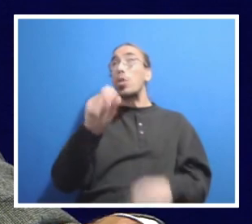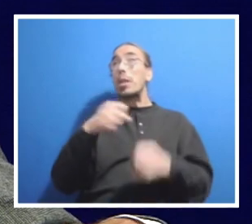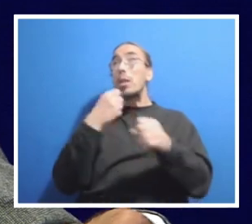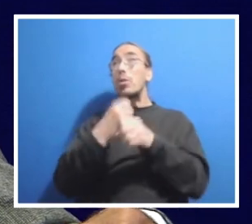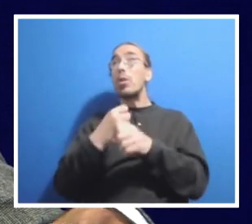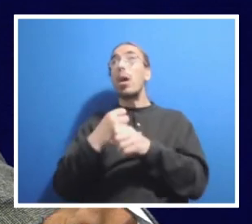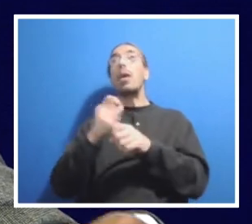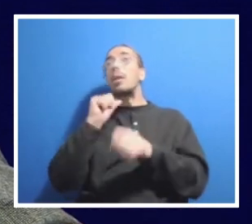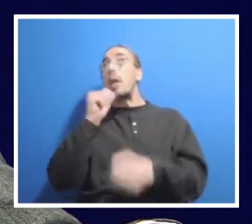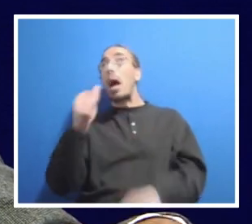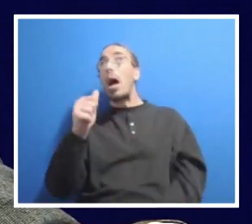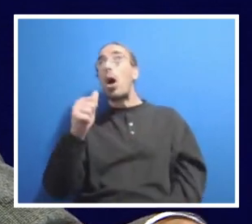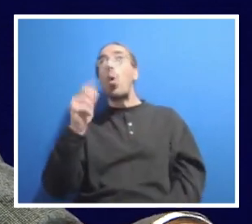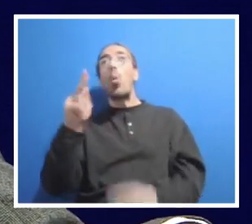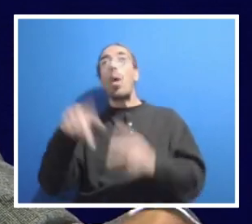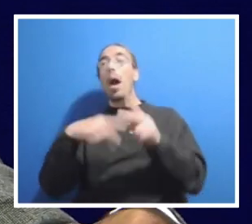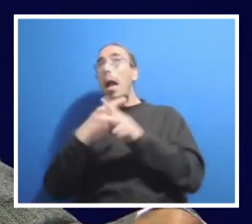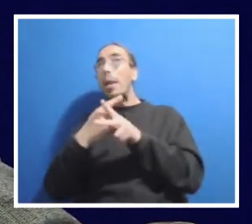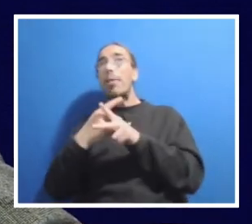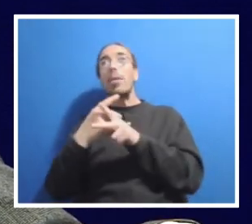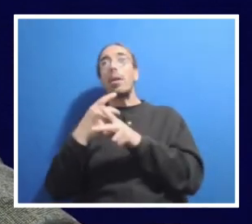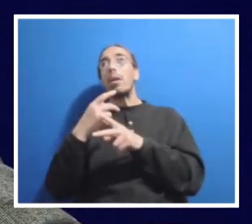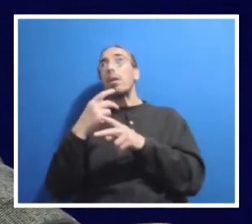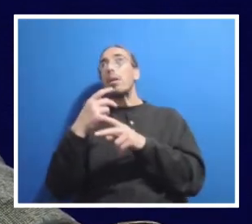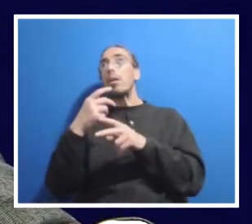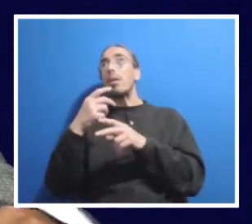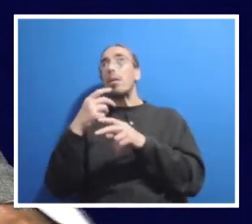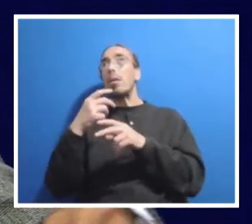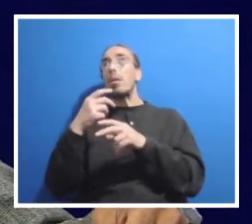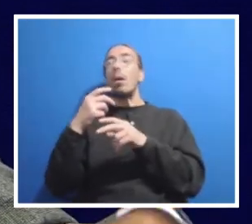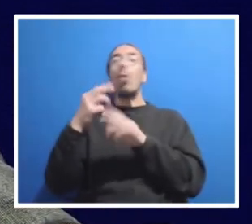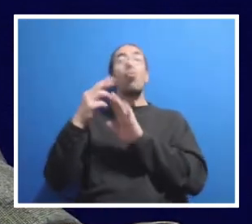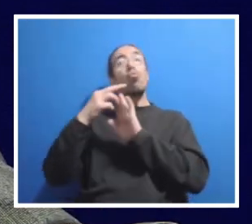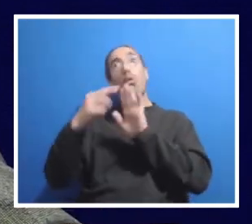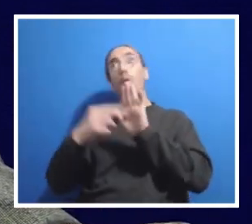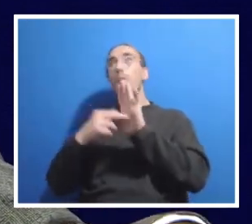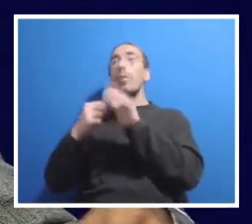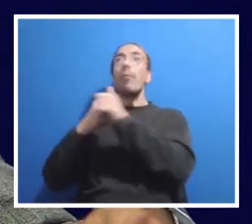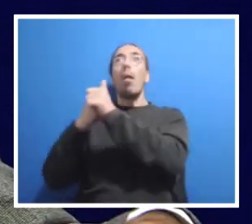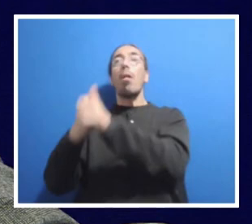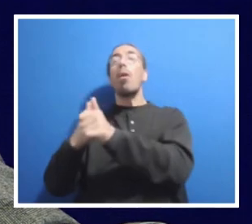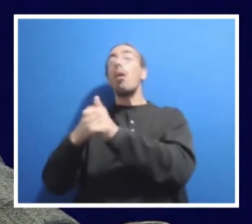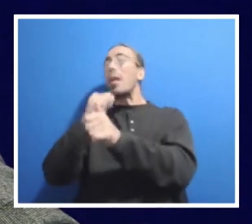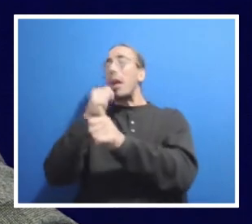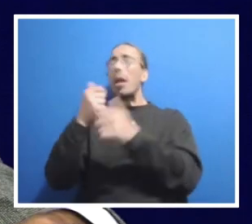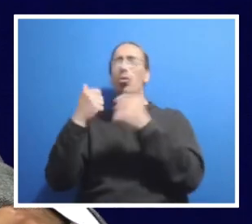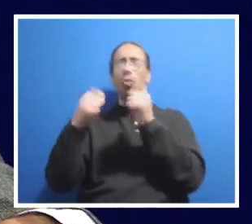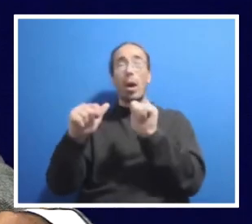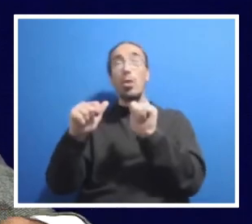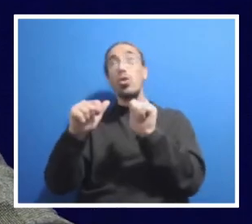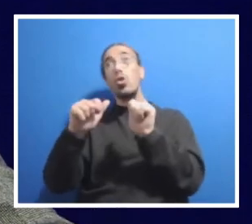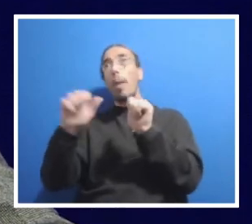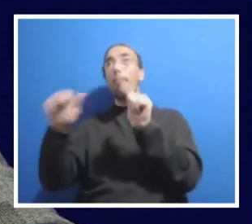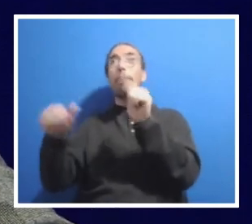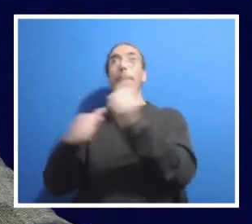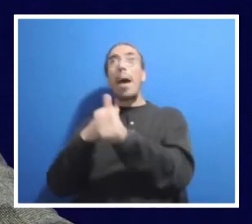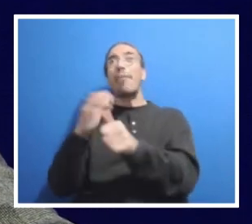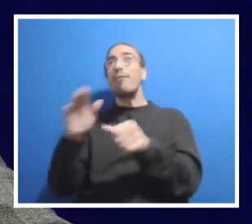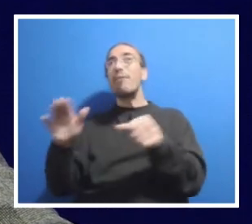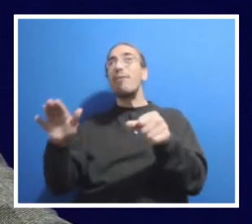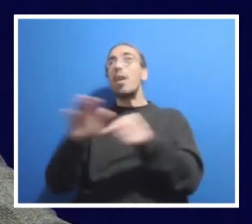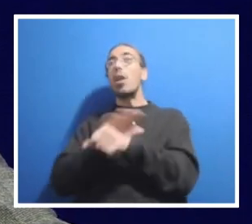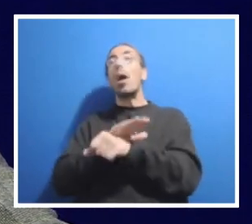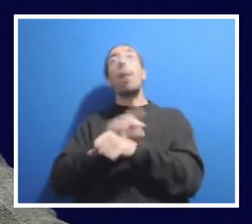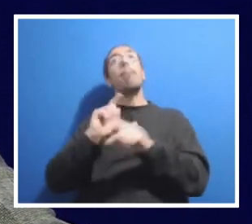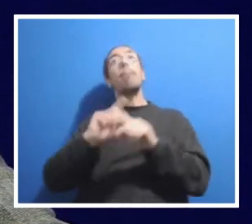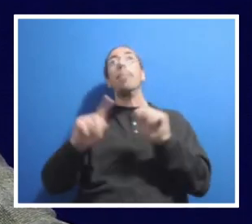disciplinary expertise did the person who leave have, right? So, we're not trying to backfill based on the past. We're trying to fill a position looking